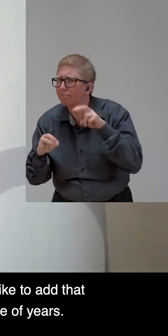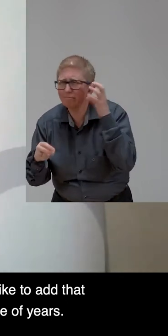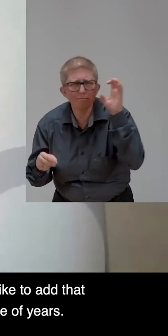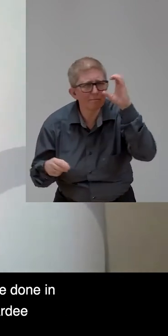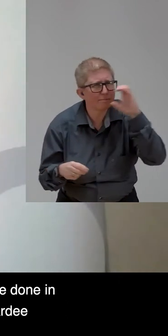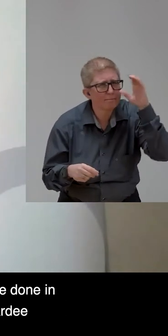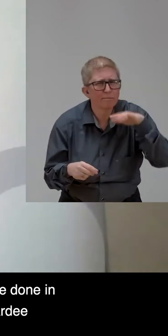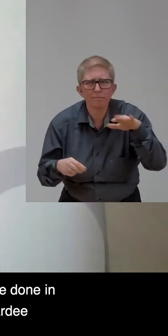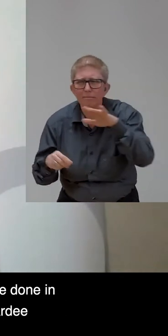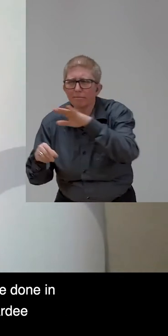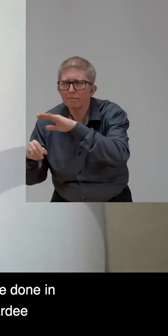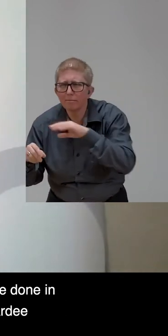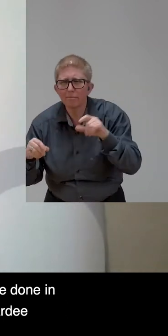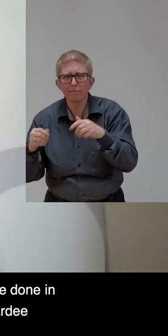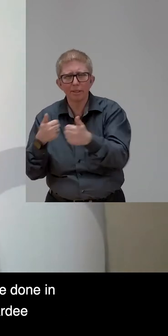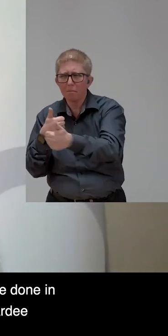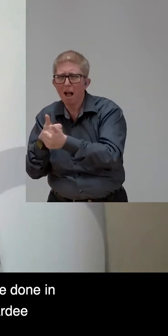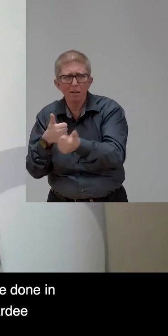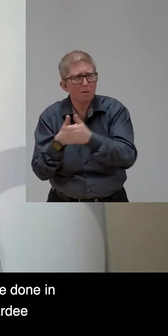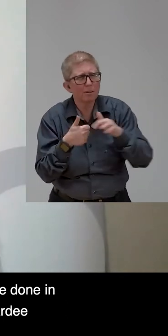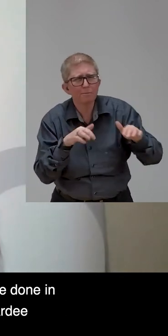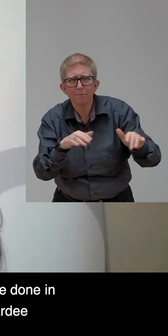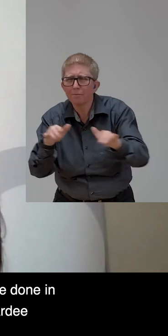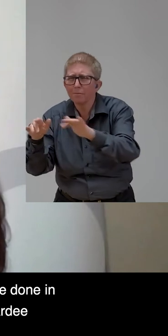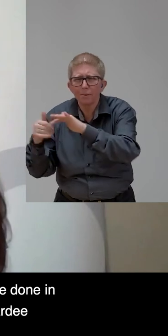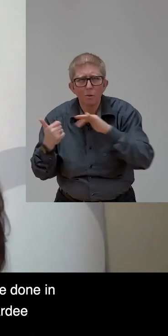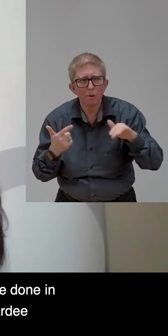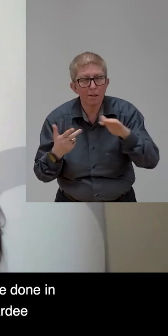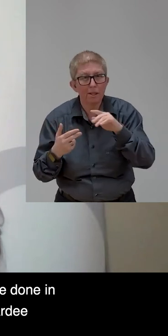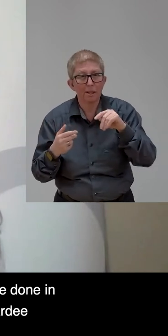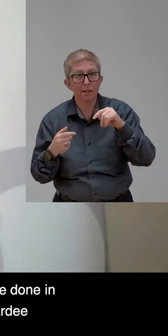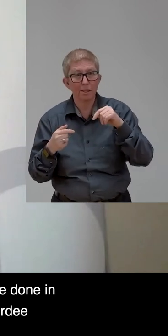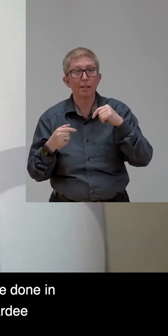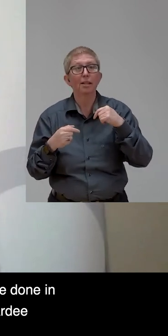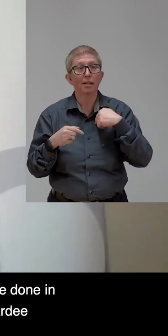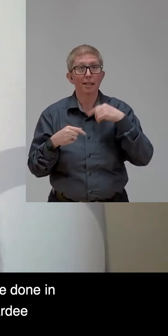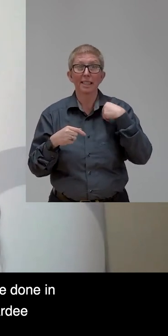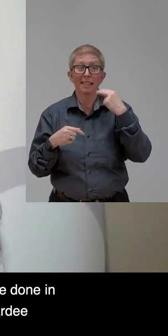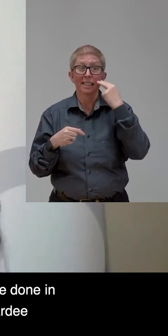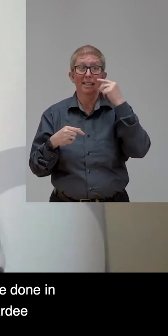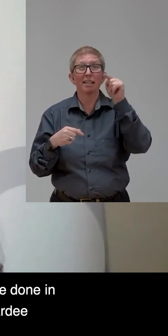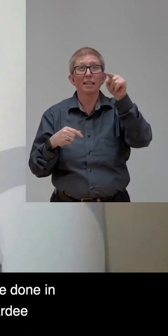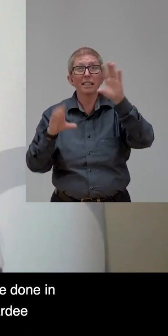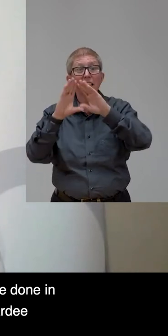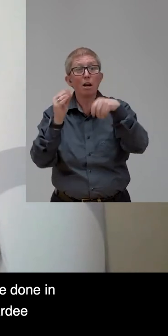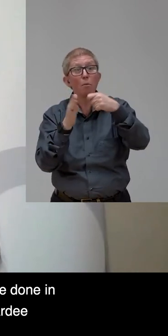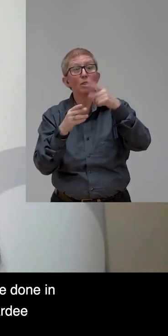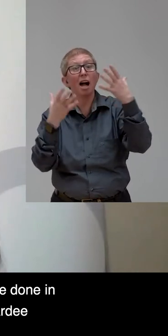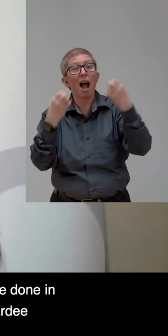And when we had the chance to see what you have done in Zero Project the year 2017,